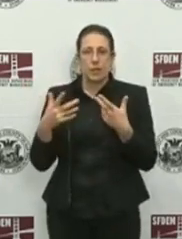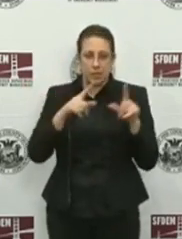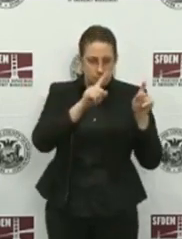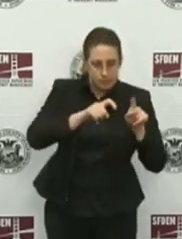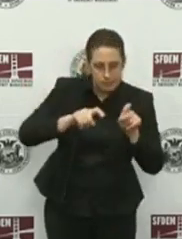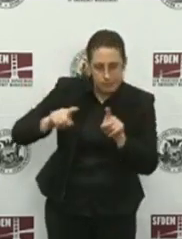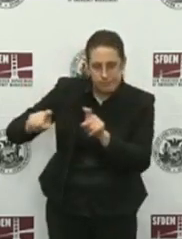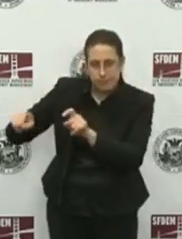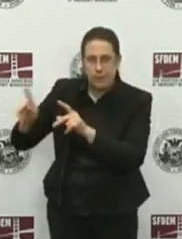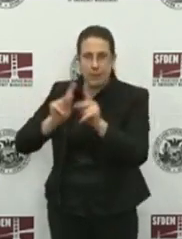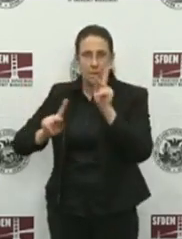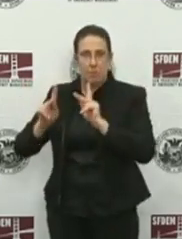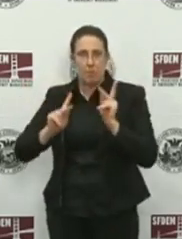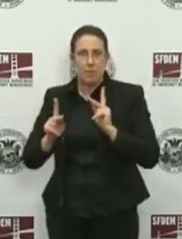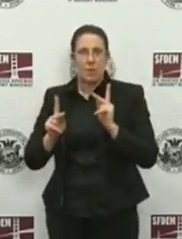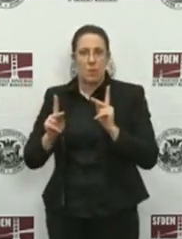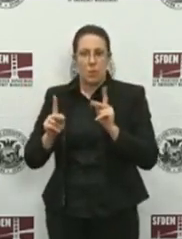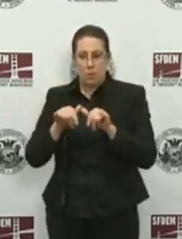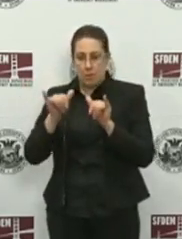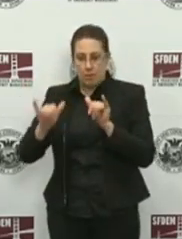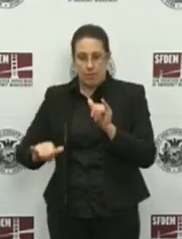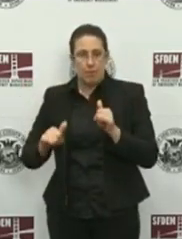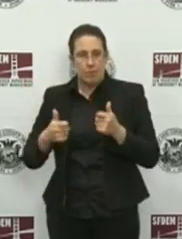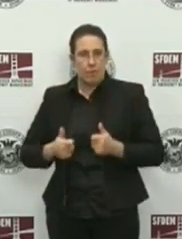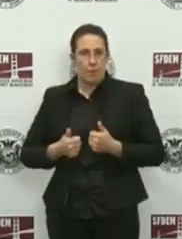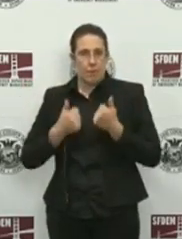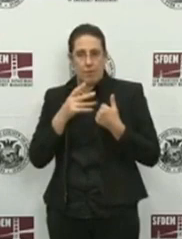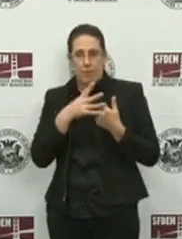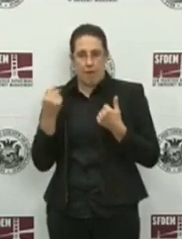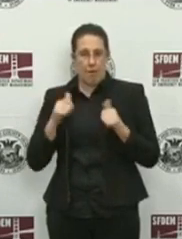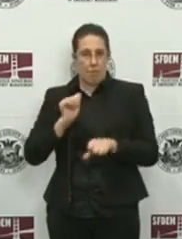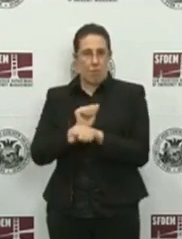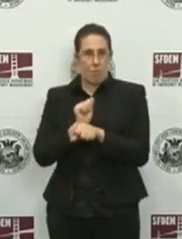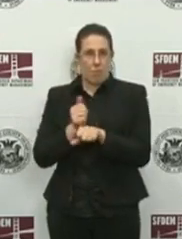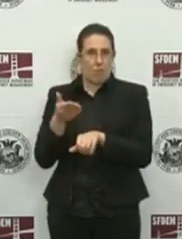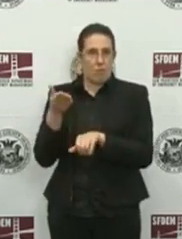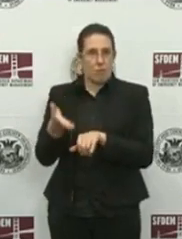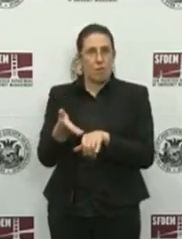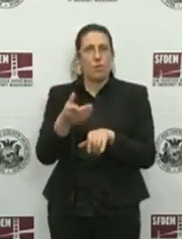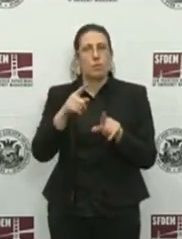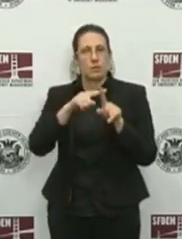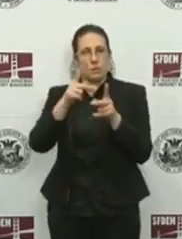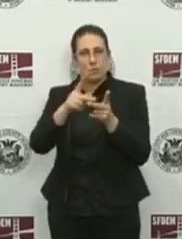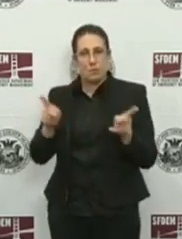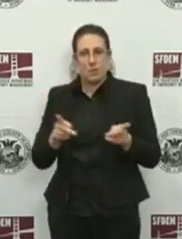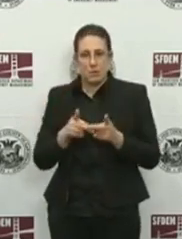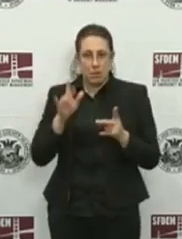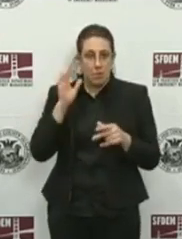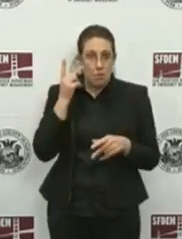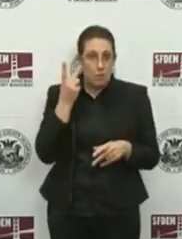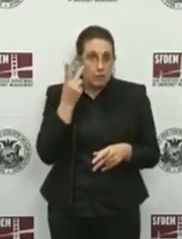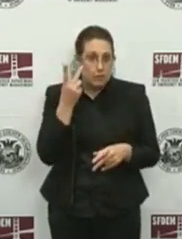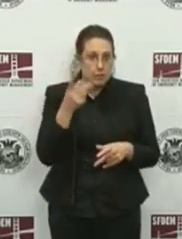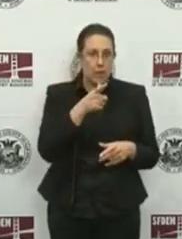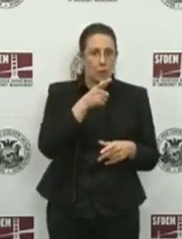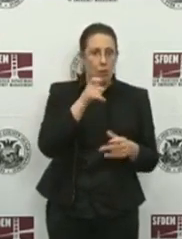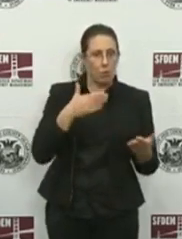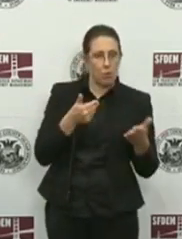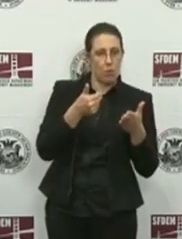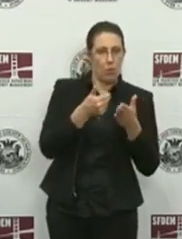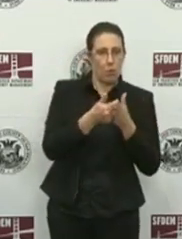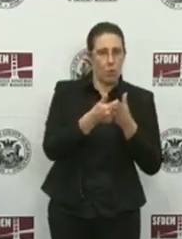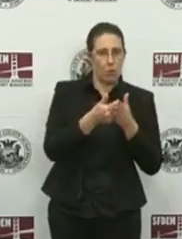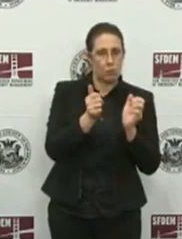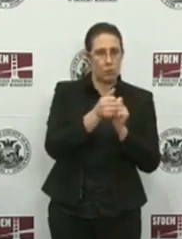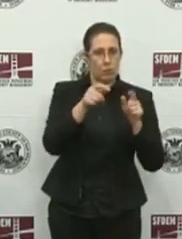residents and staff, and conducting an investigation to identify close contacts of the people who tested